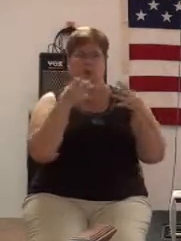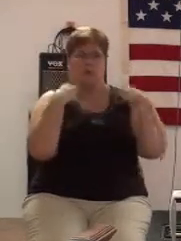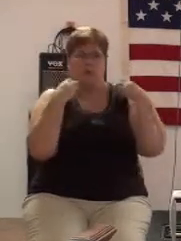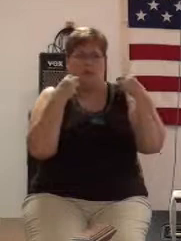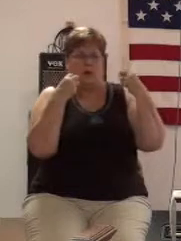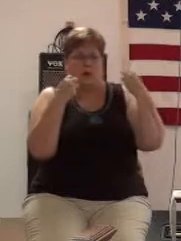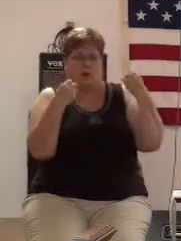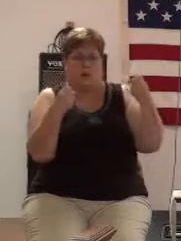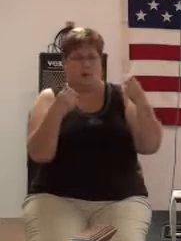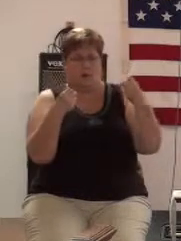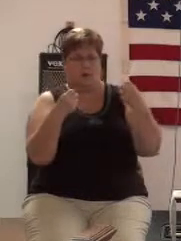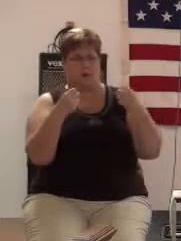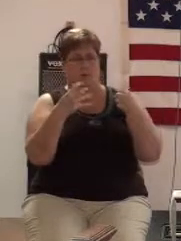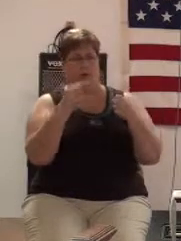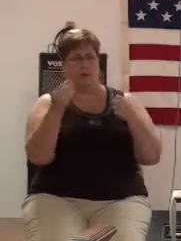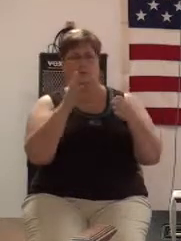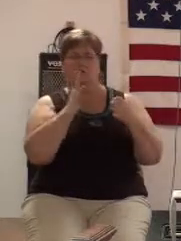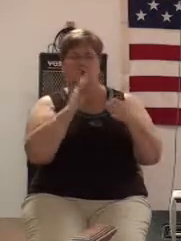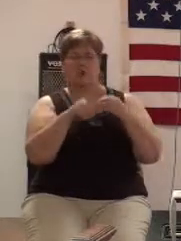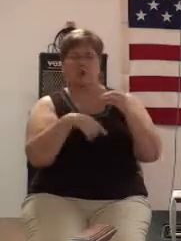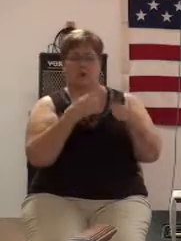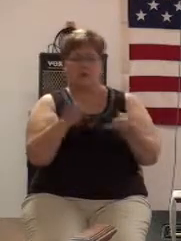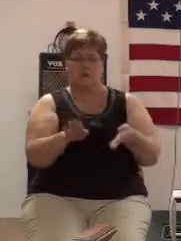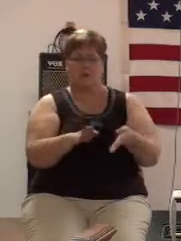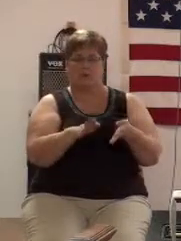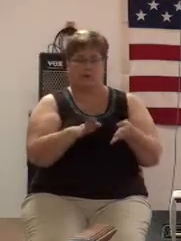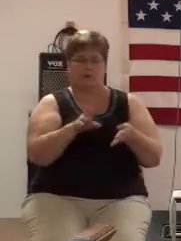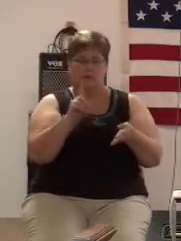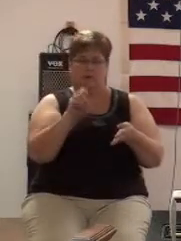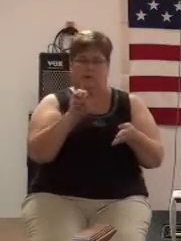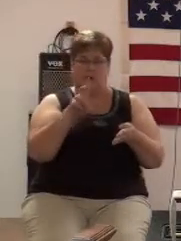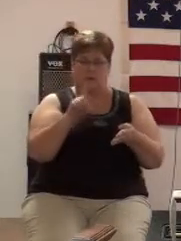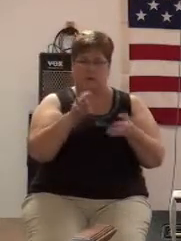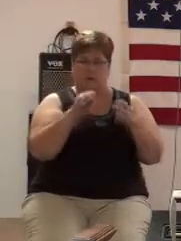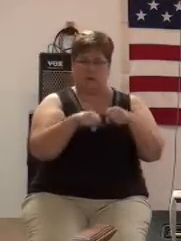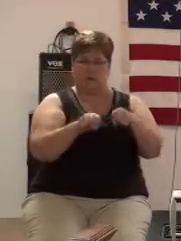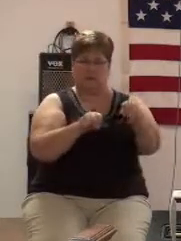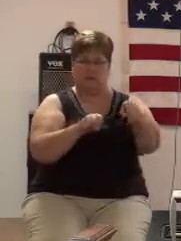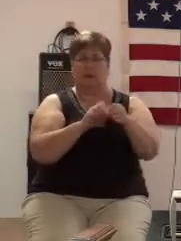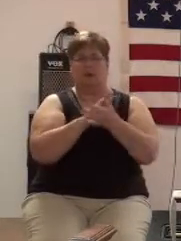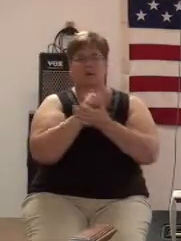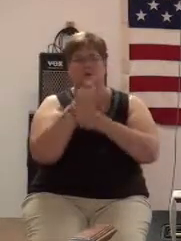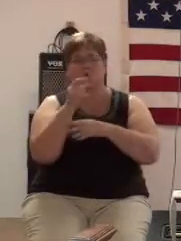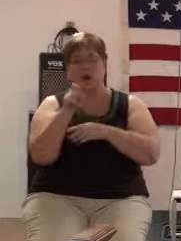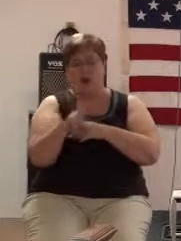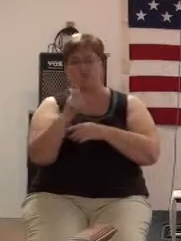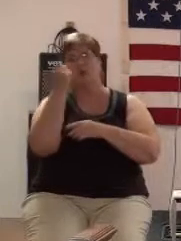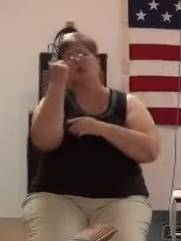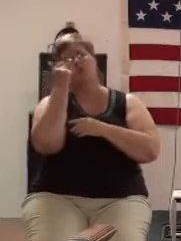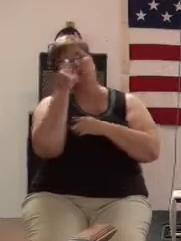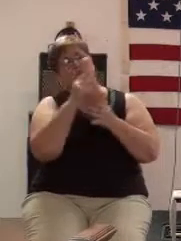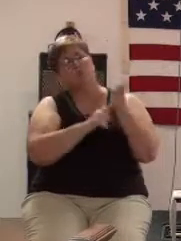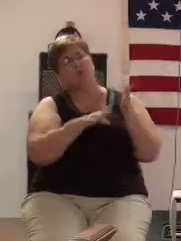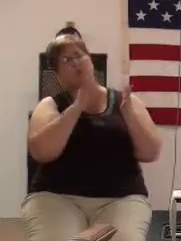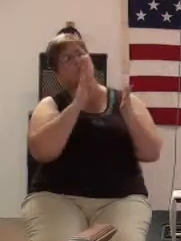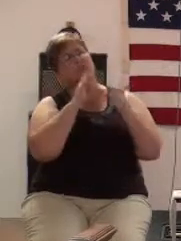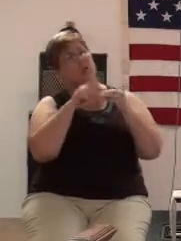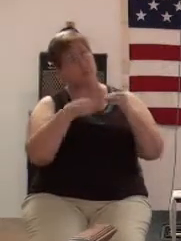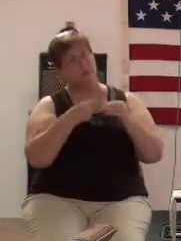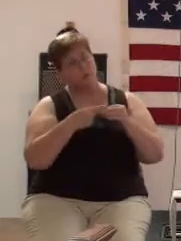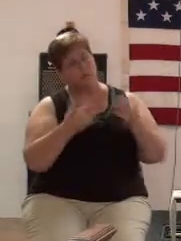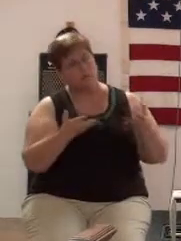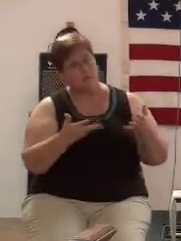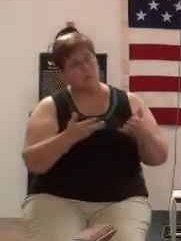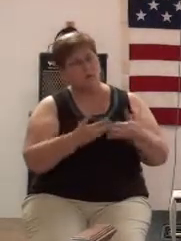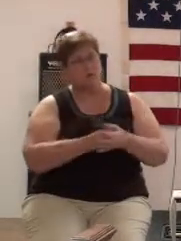heals the... And he was talking about the dead sea there, but you have to understand what he's talking about.